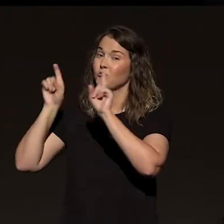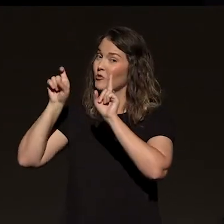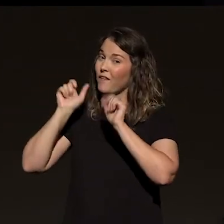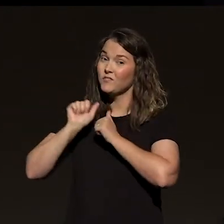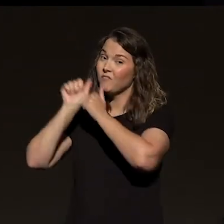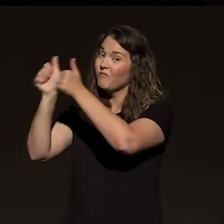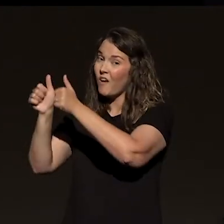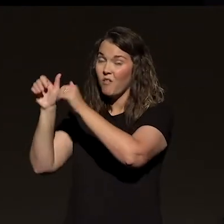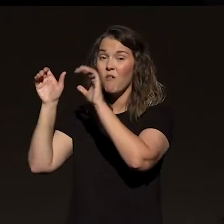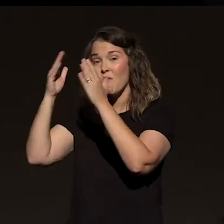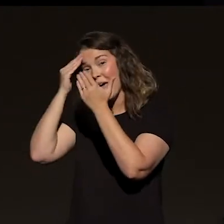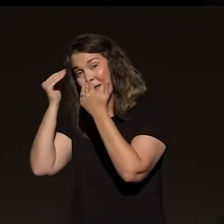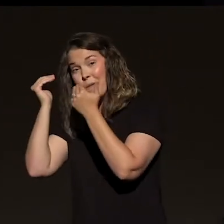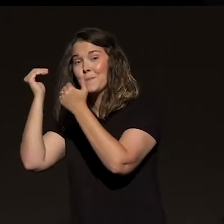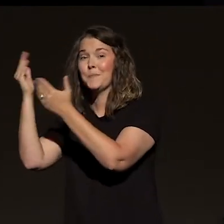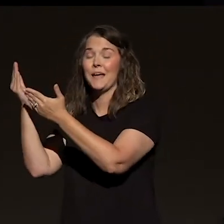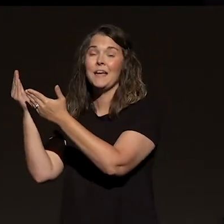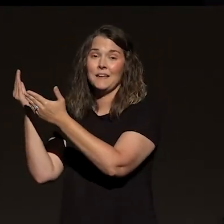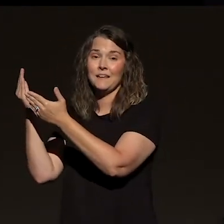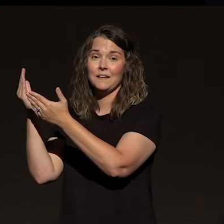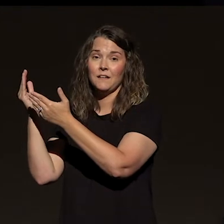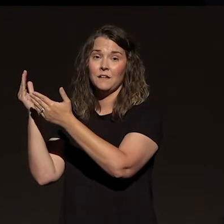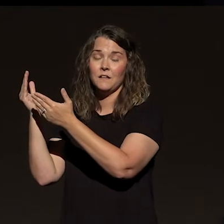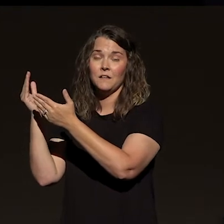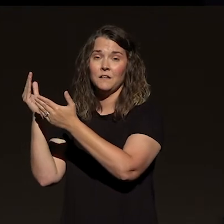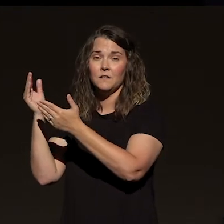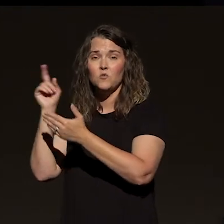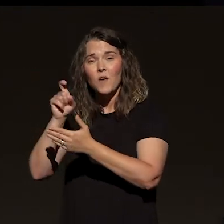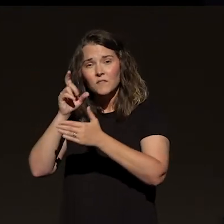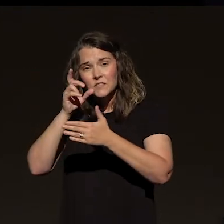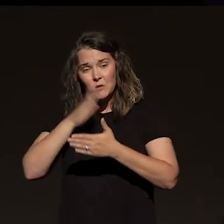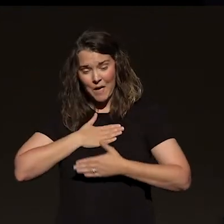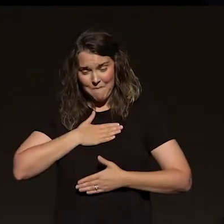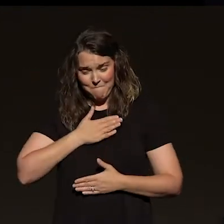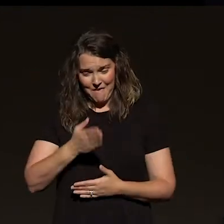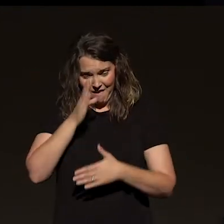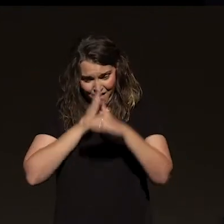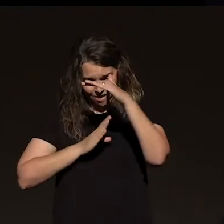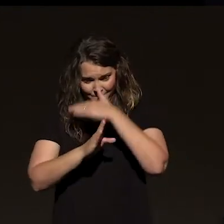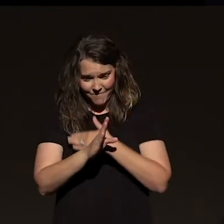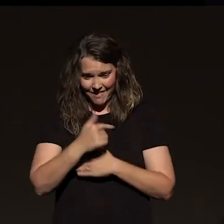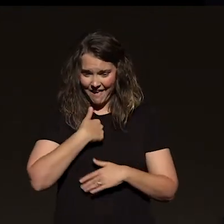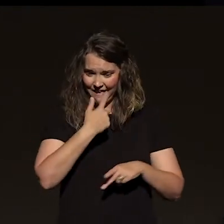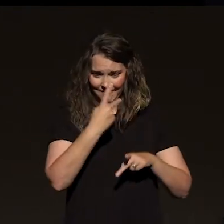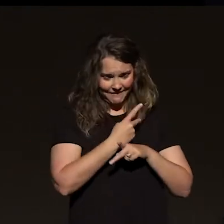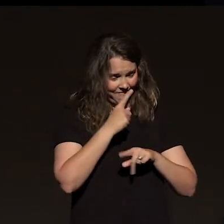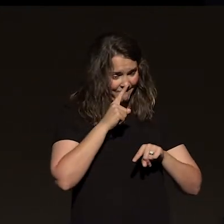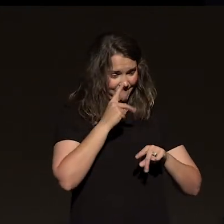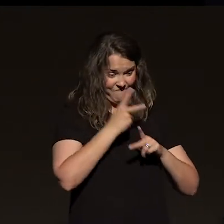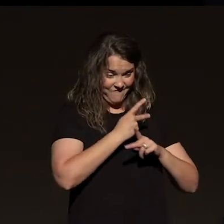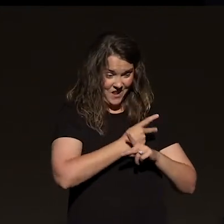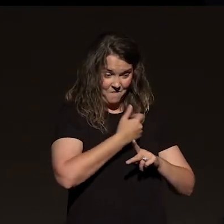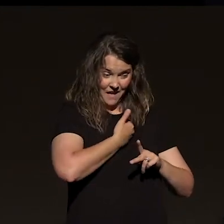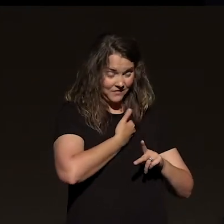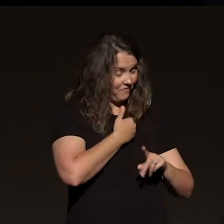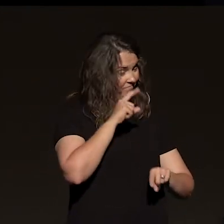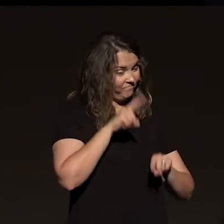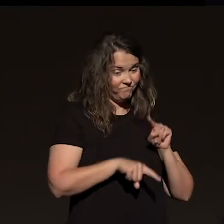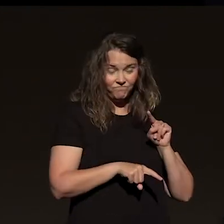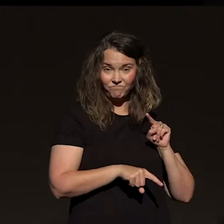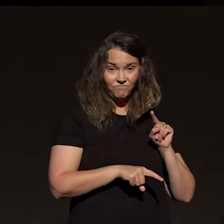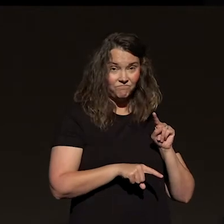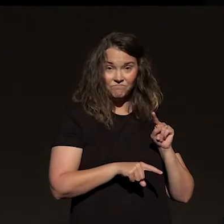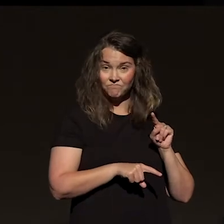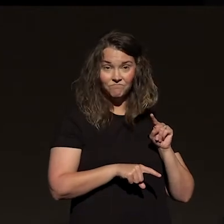I'm asking you to humbly admit that you don't have this figured out and you can't take it on your own. And if you'll ask me to